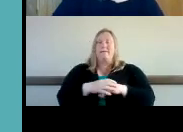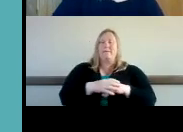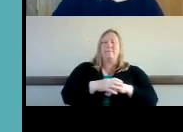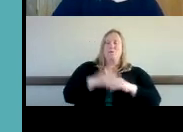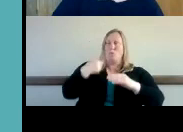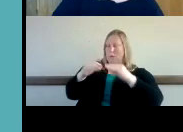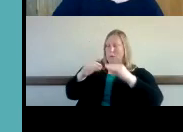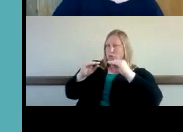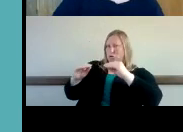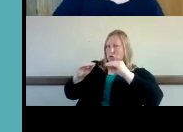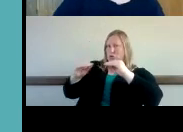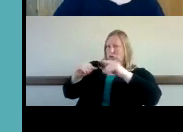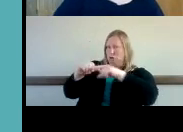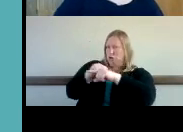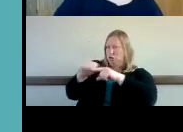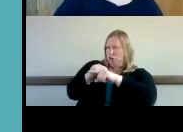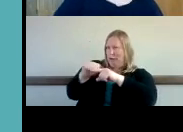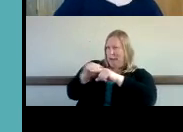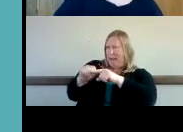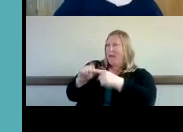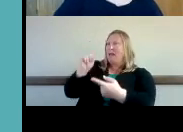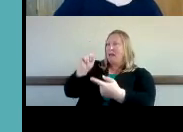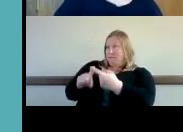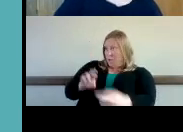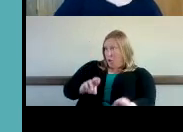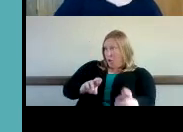so that training would continue until they can use